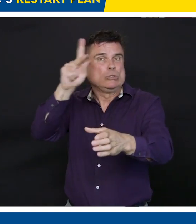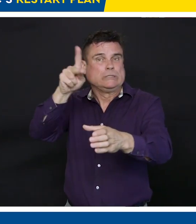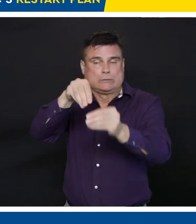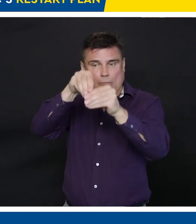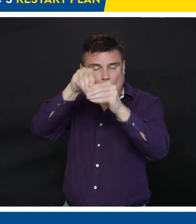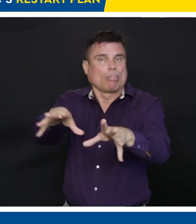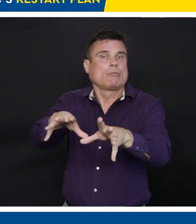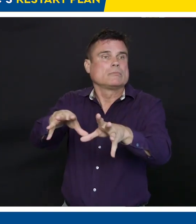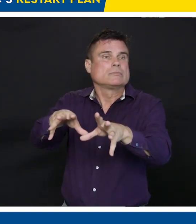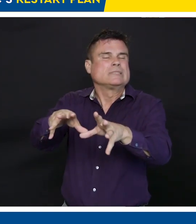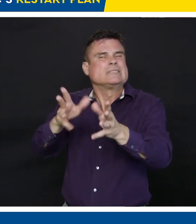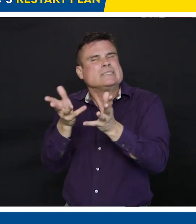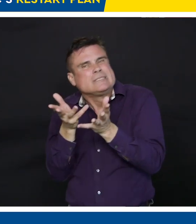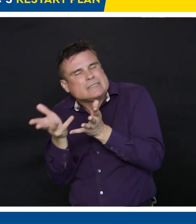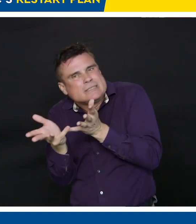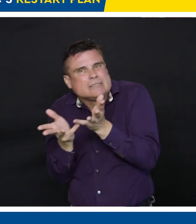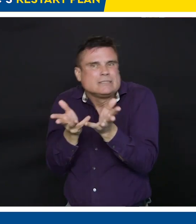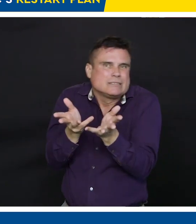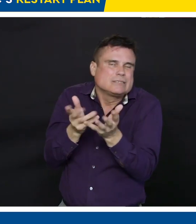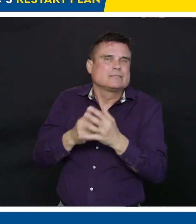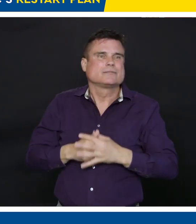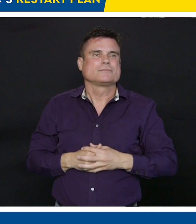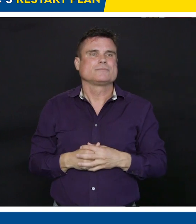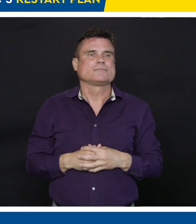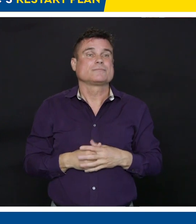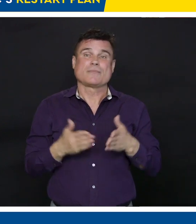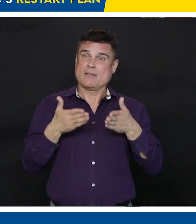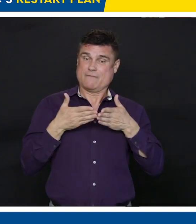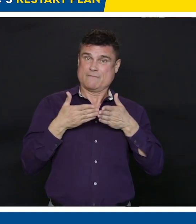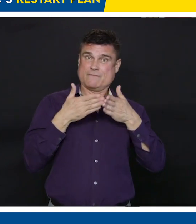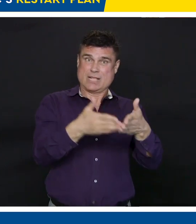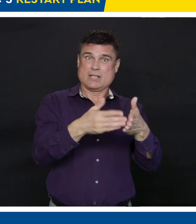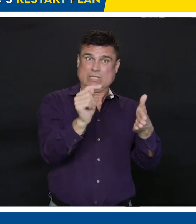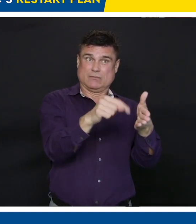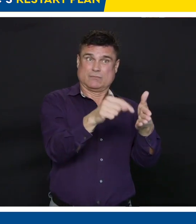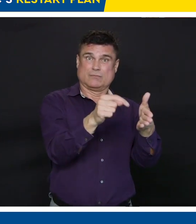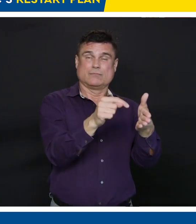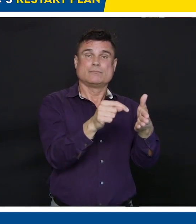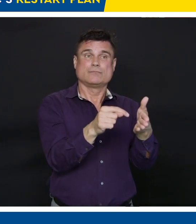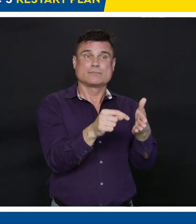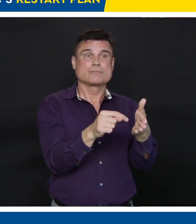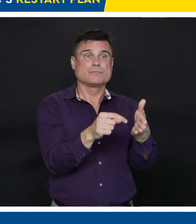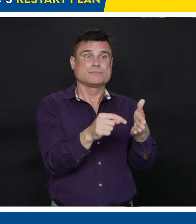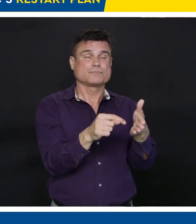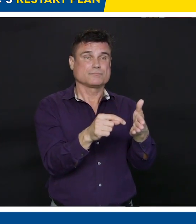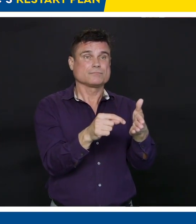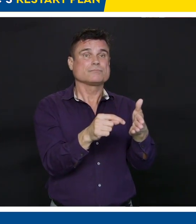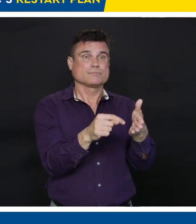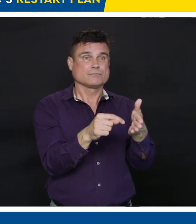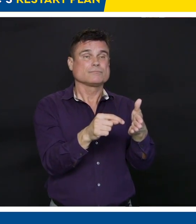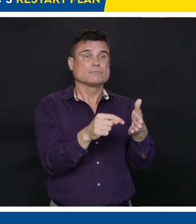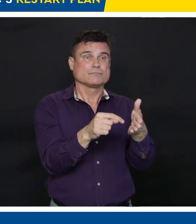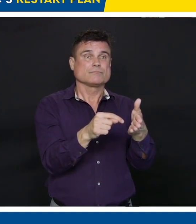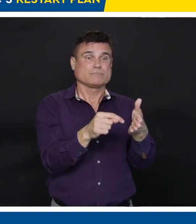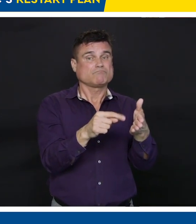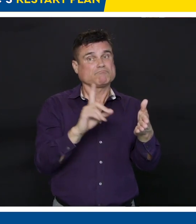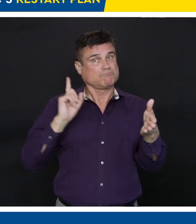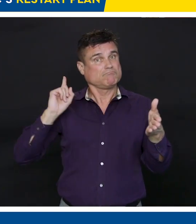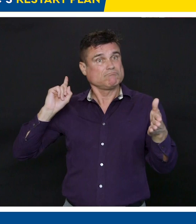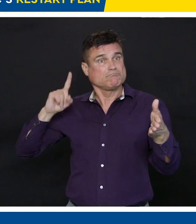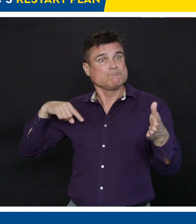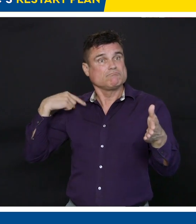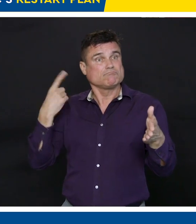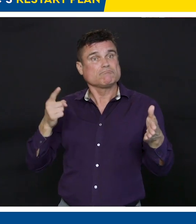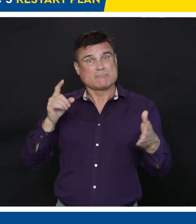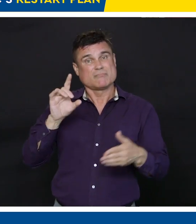85% reduction in ridership year over year tells me that people aren't taking non-essential trips